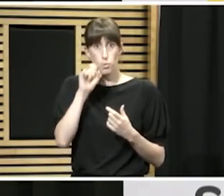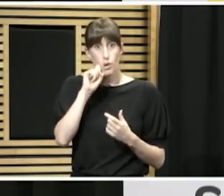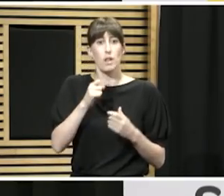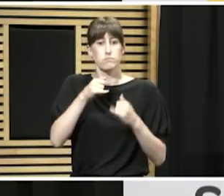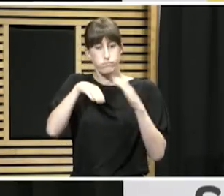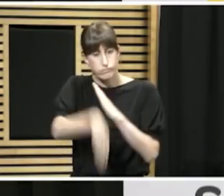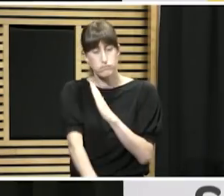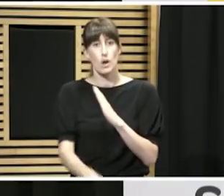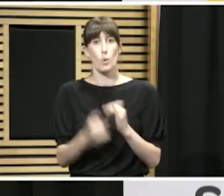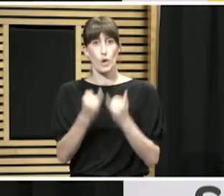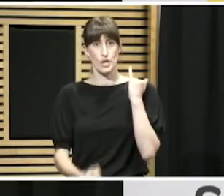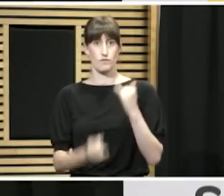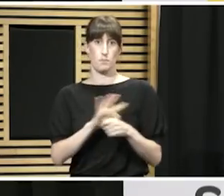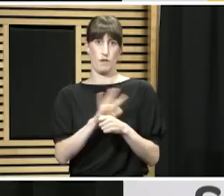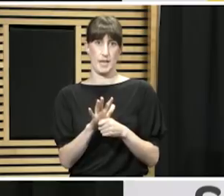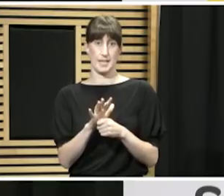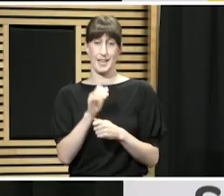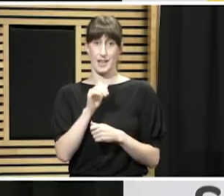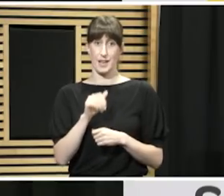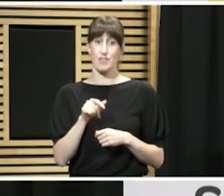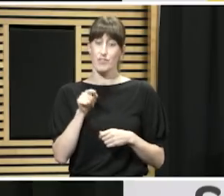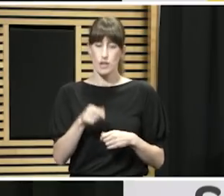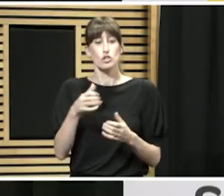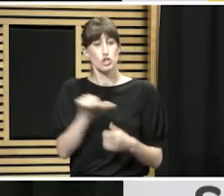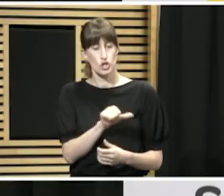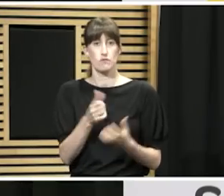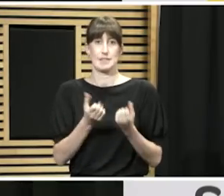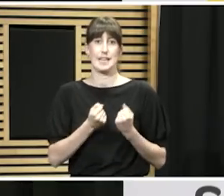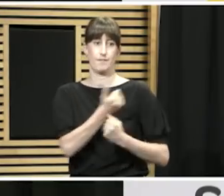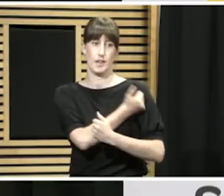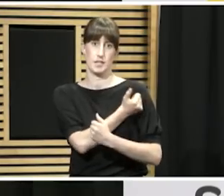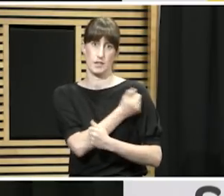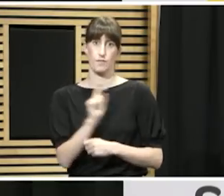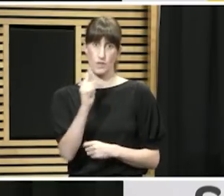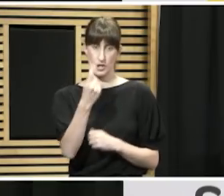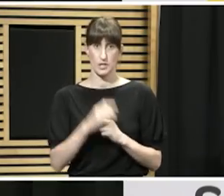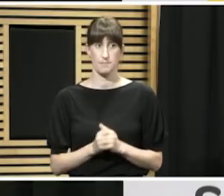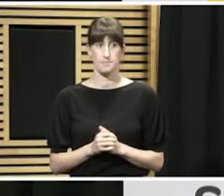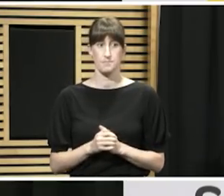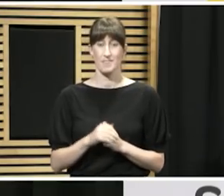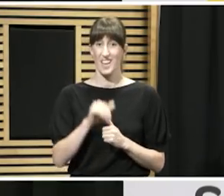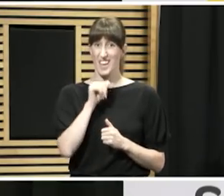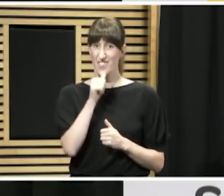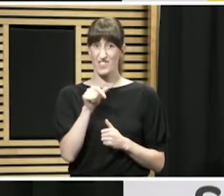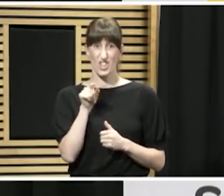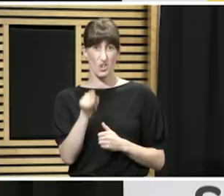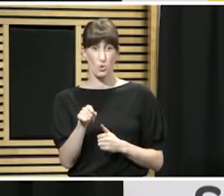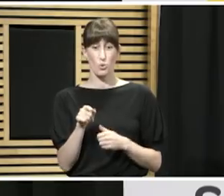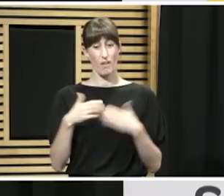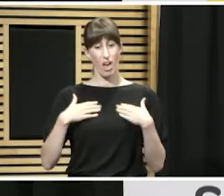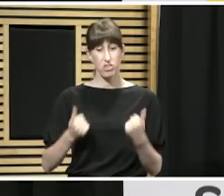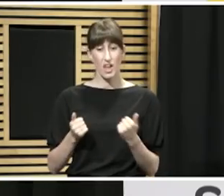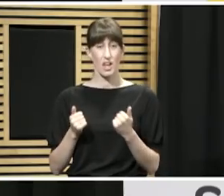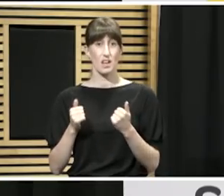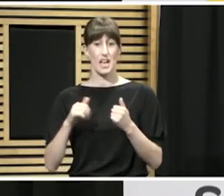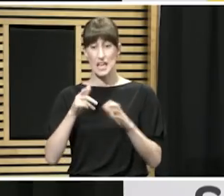will not be, or you should not be seeking a vaccination or expect to be called for a vaccination if you're not in one of those groups until at least